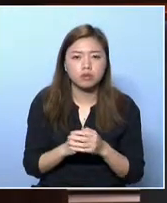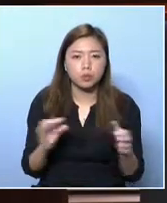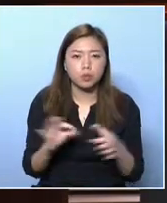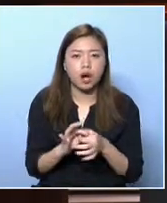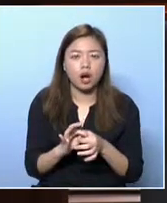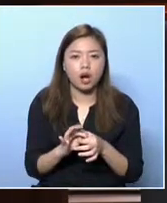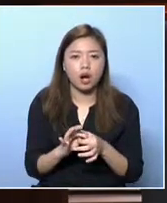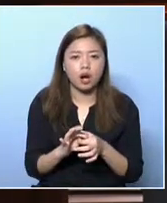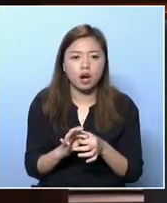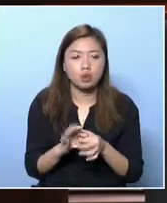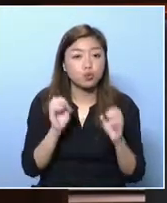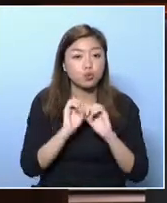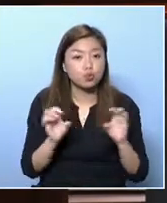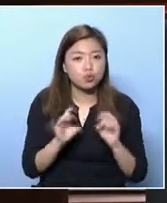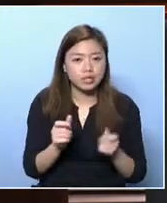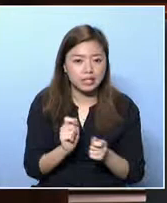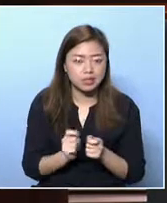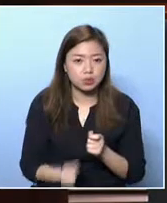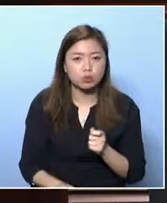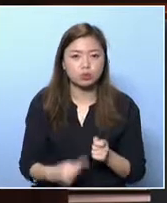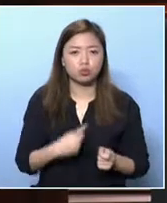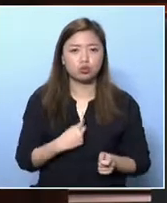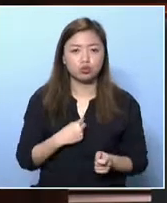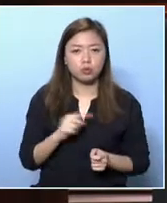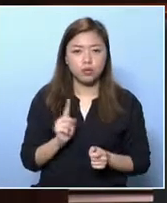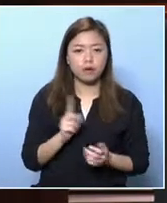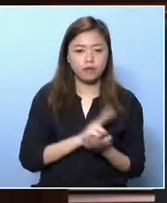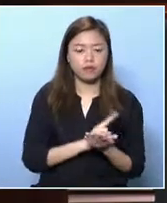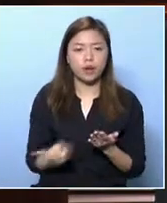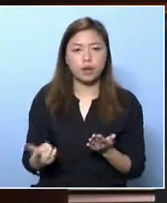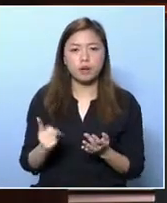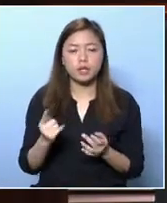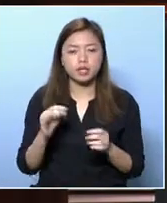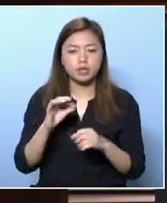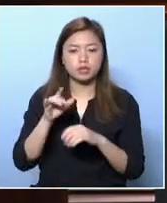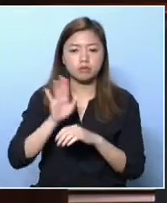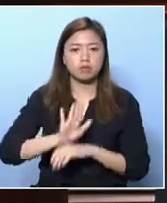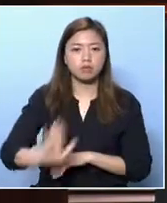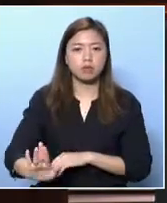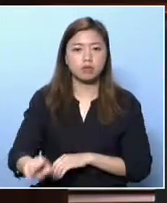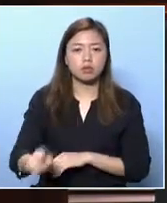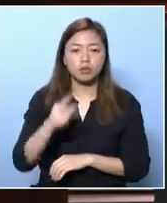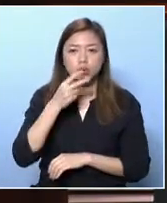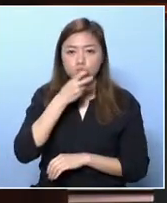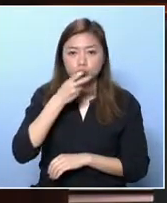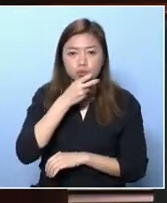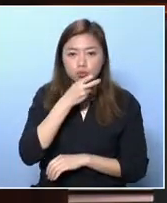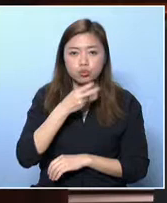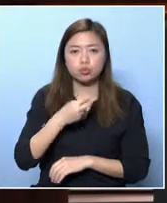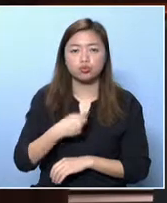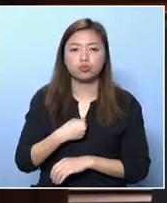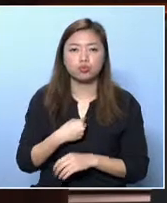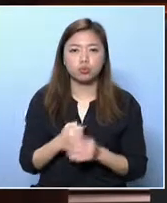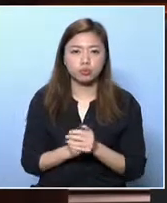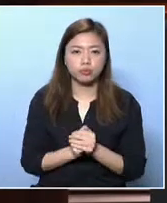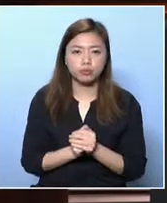the government department, but also should be reached to ethnic minority communities. Staff from the EM backgrounds should be